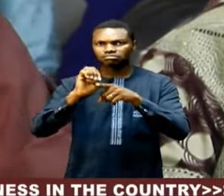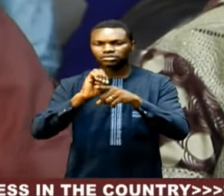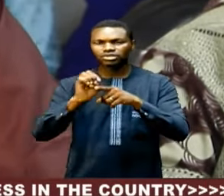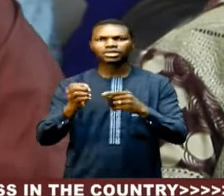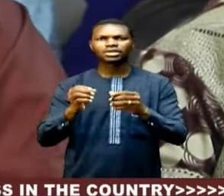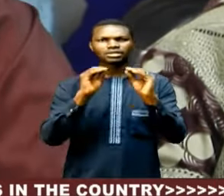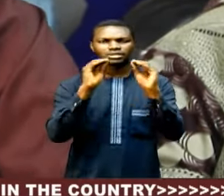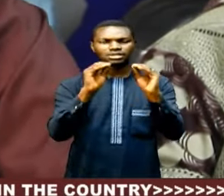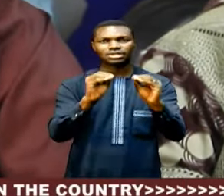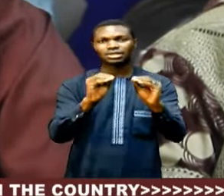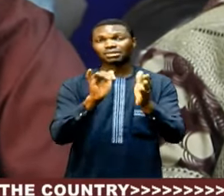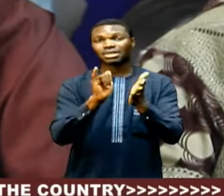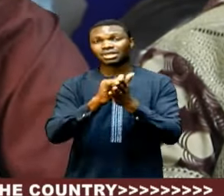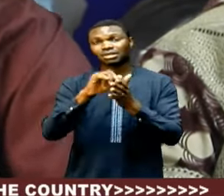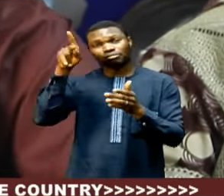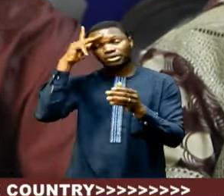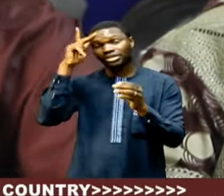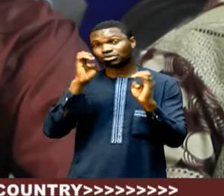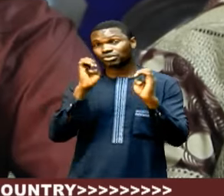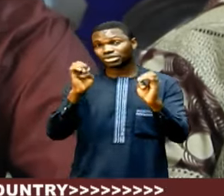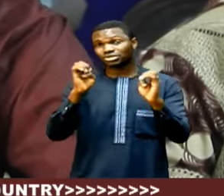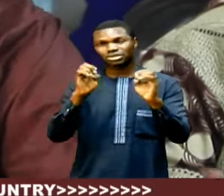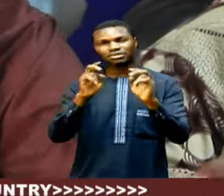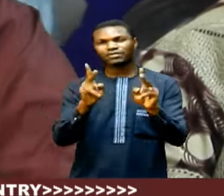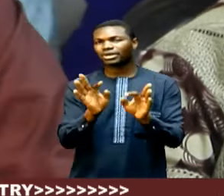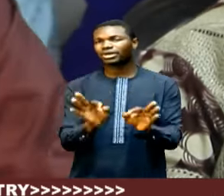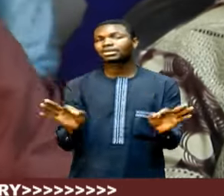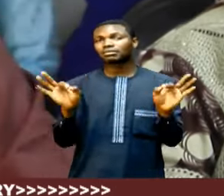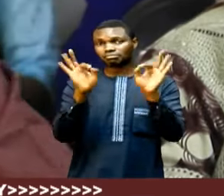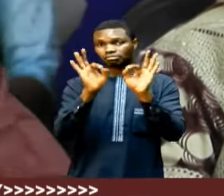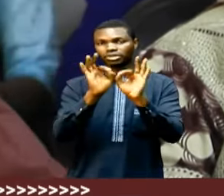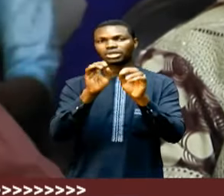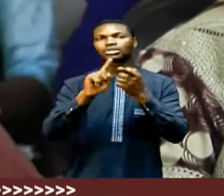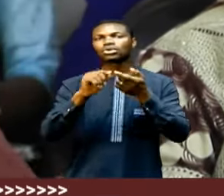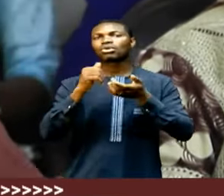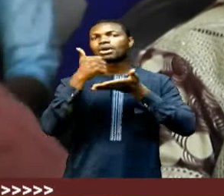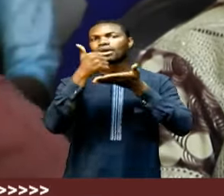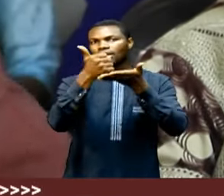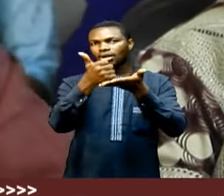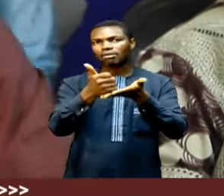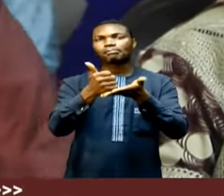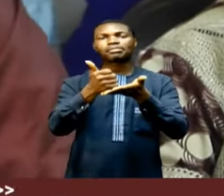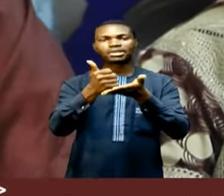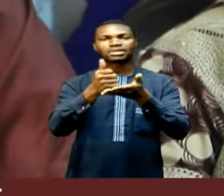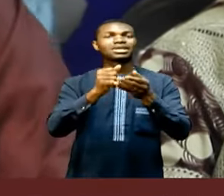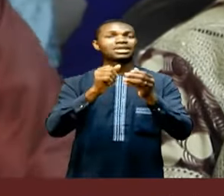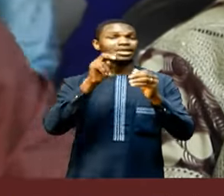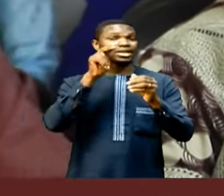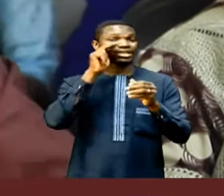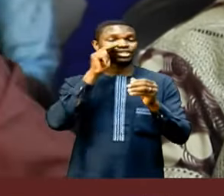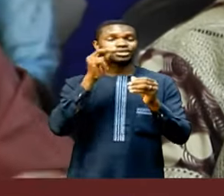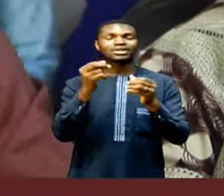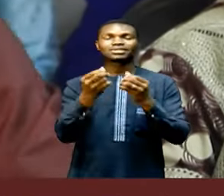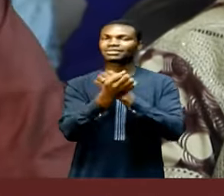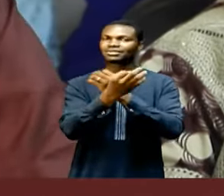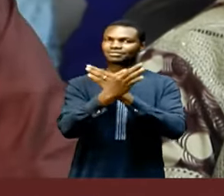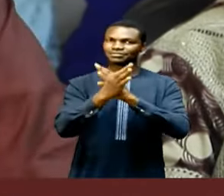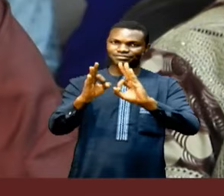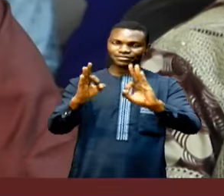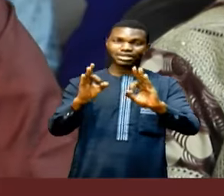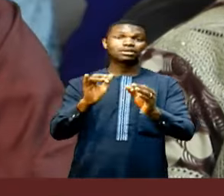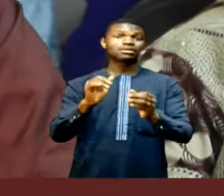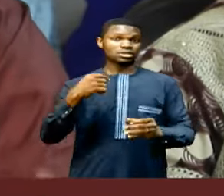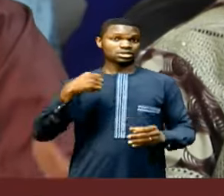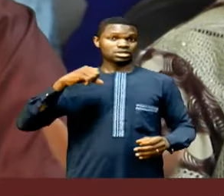that political education is key to the emancipation of Nigerians. And therefore, the Labor Party is going to spearhead